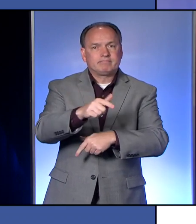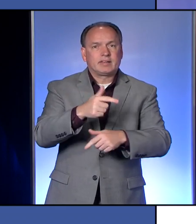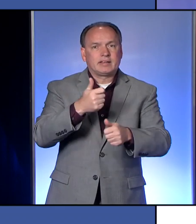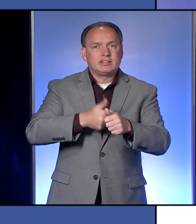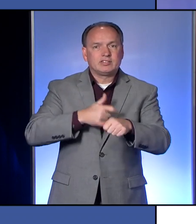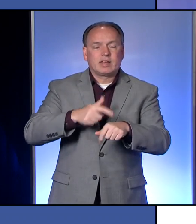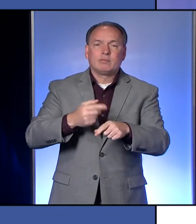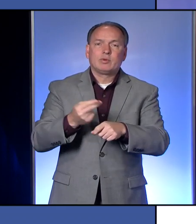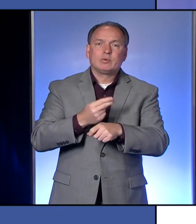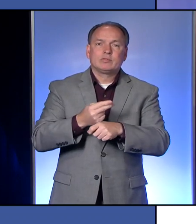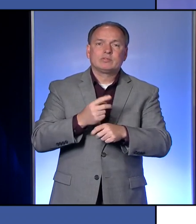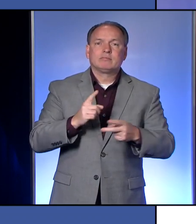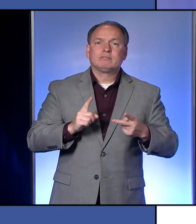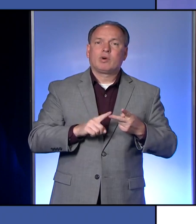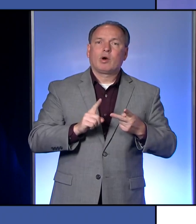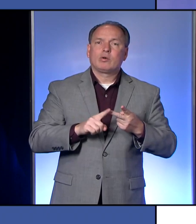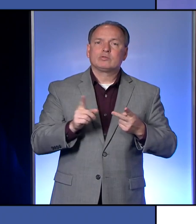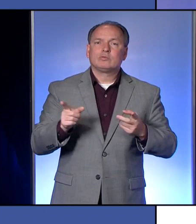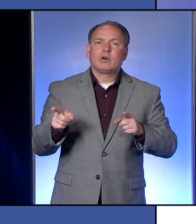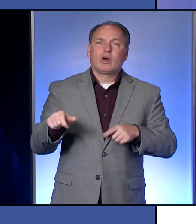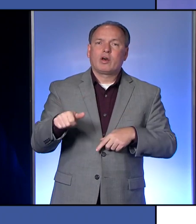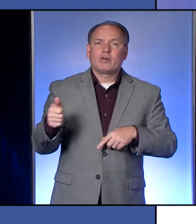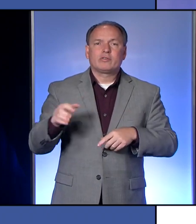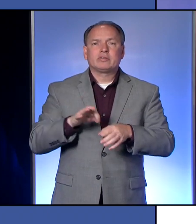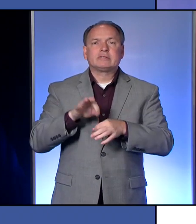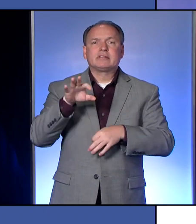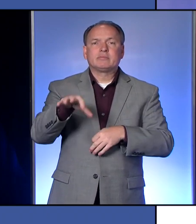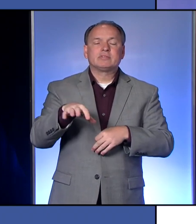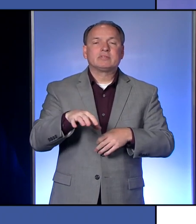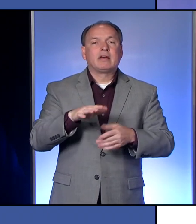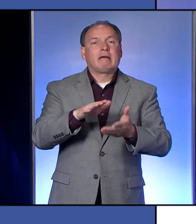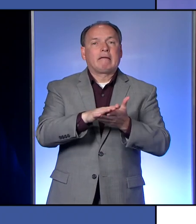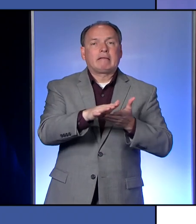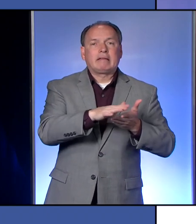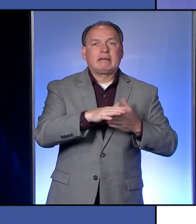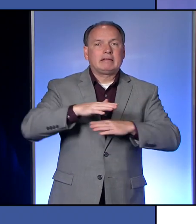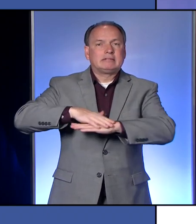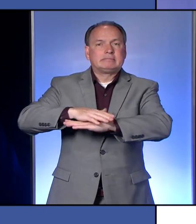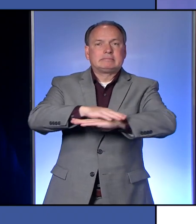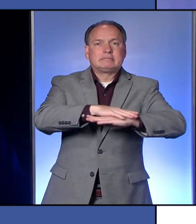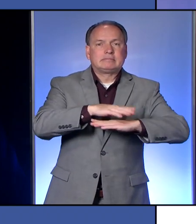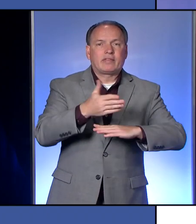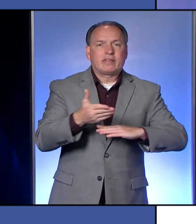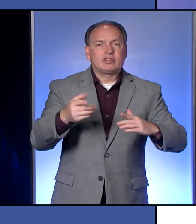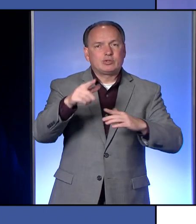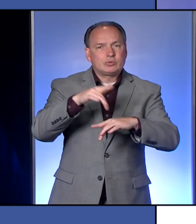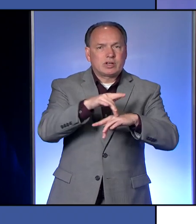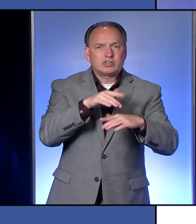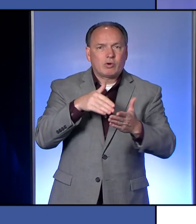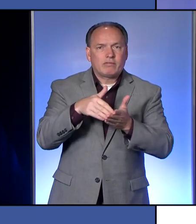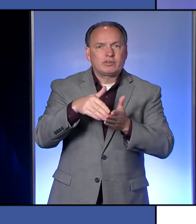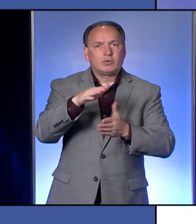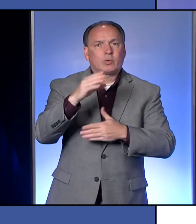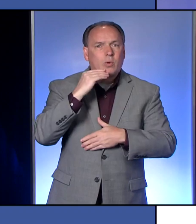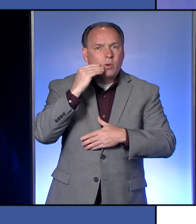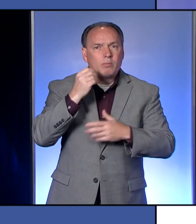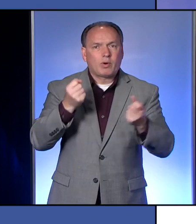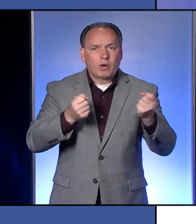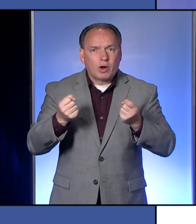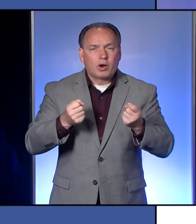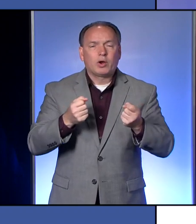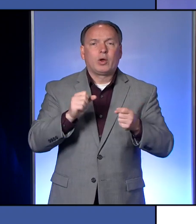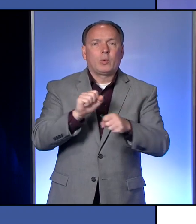Some other tips. Clean and disinfect surfaces you touch a lot in your home, your car,